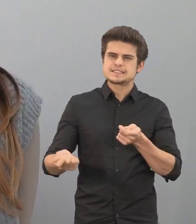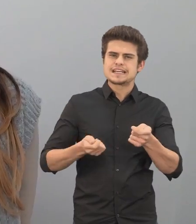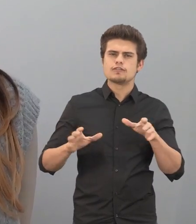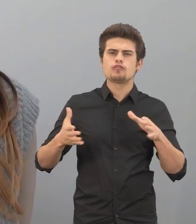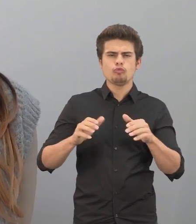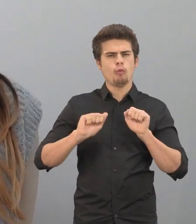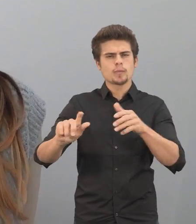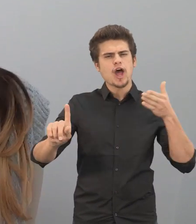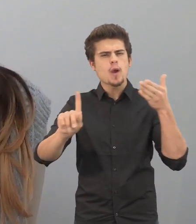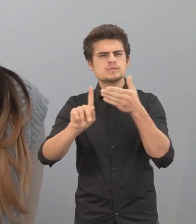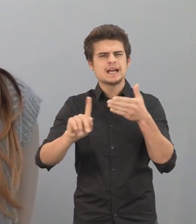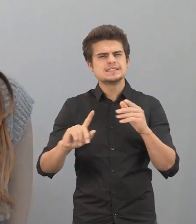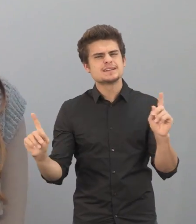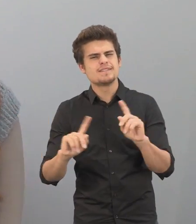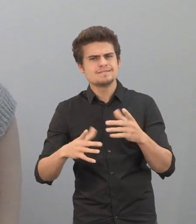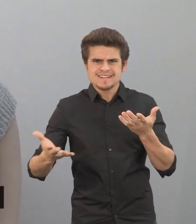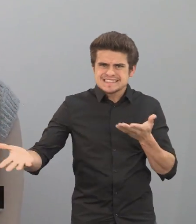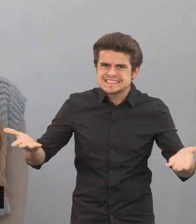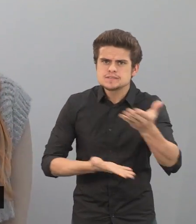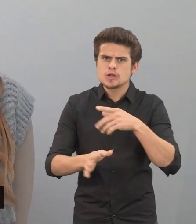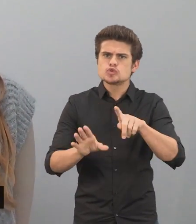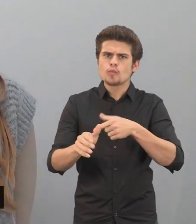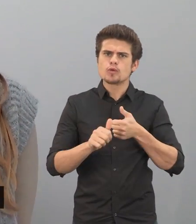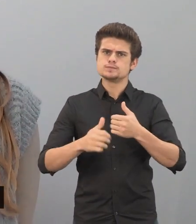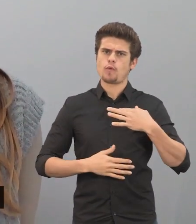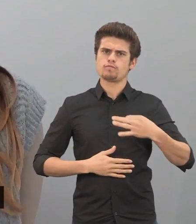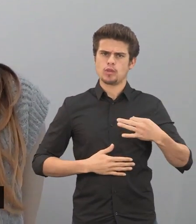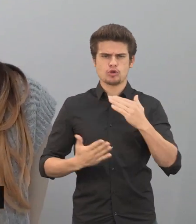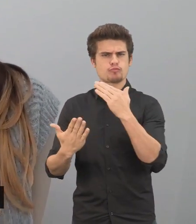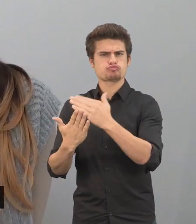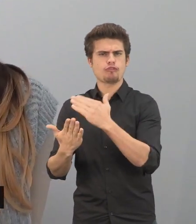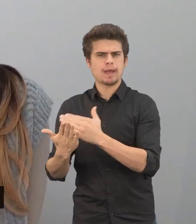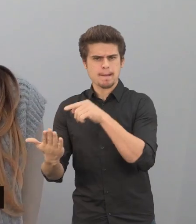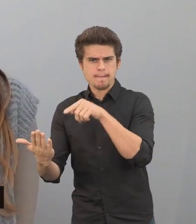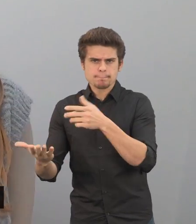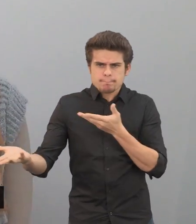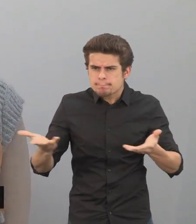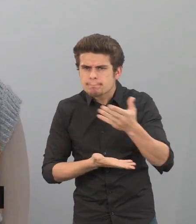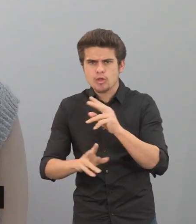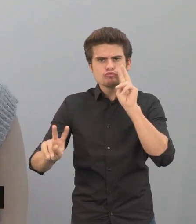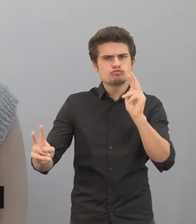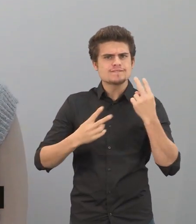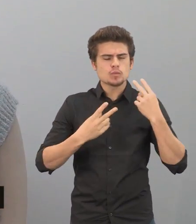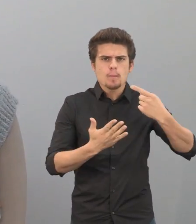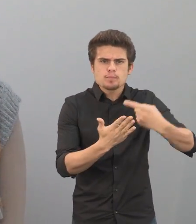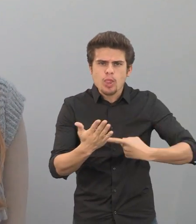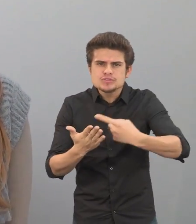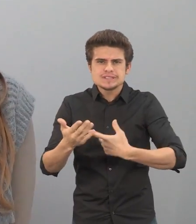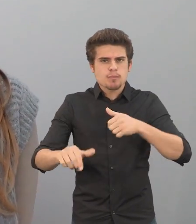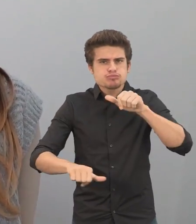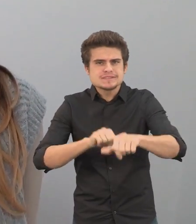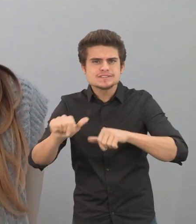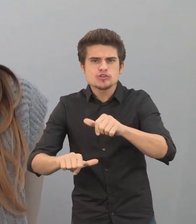So the objectives of the steering group are to discuss the youth support volunteer programme,